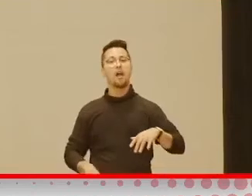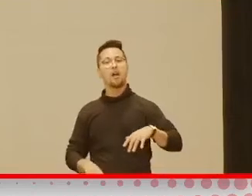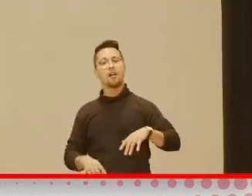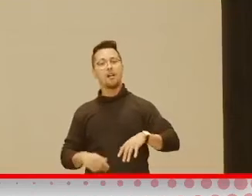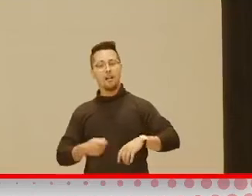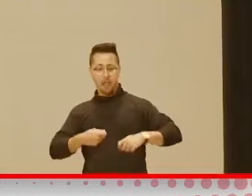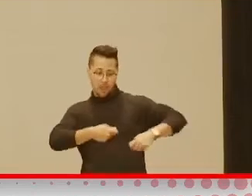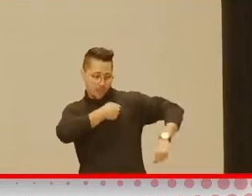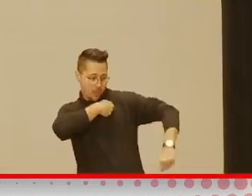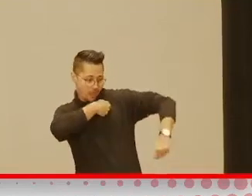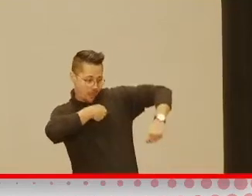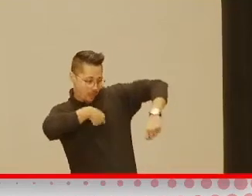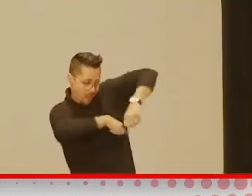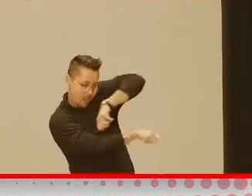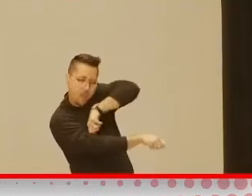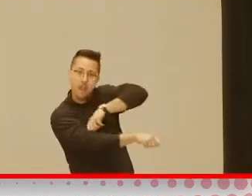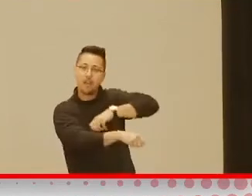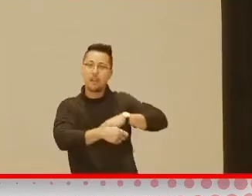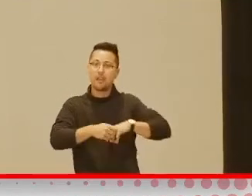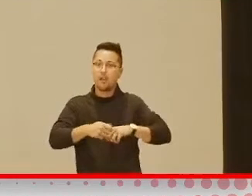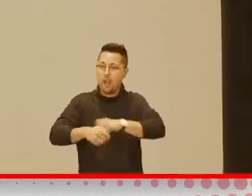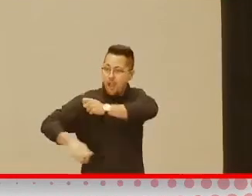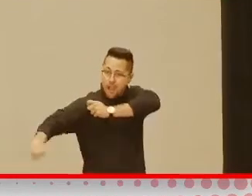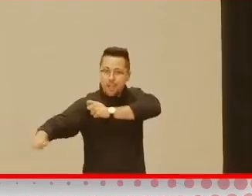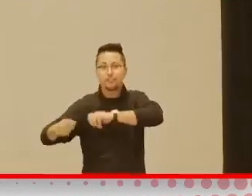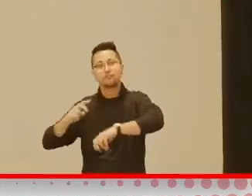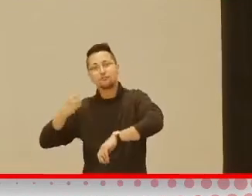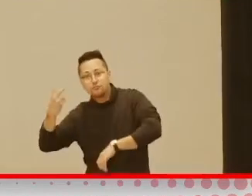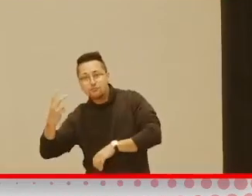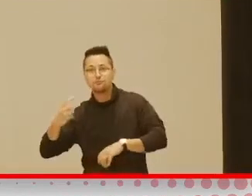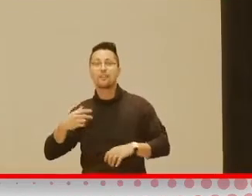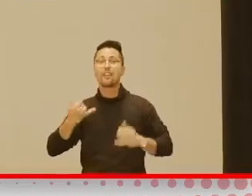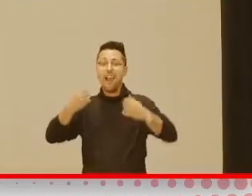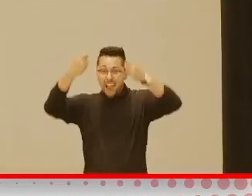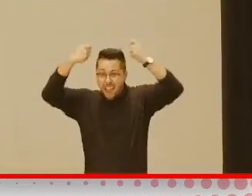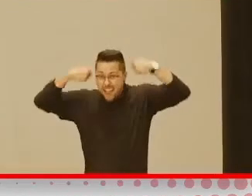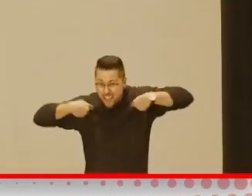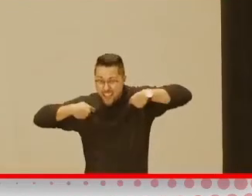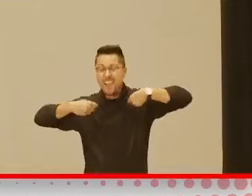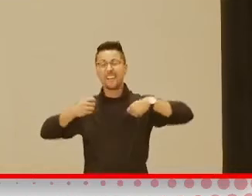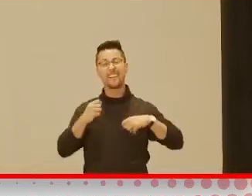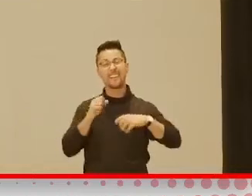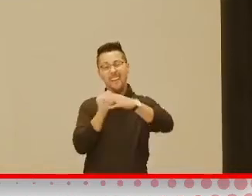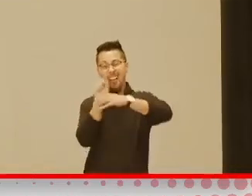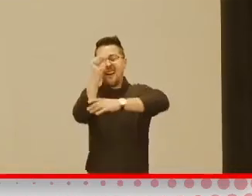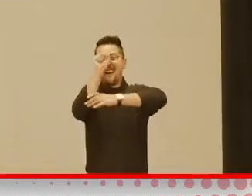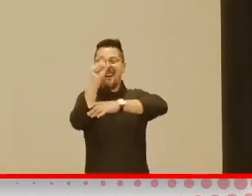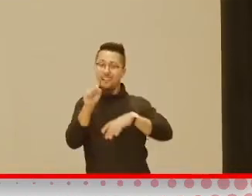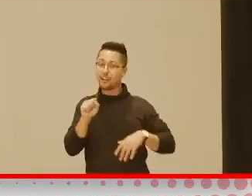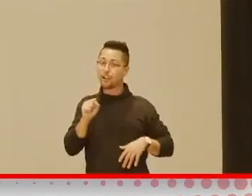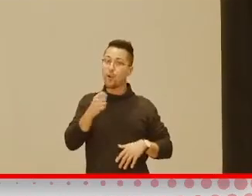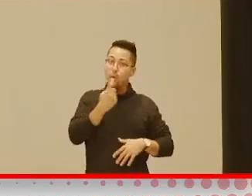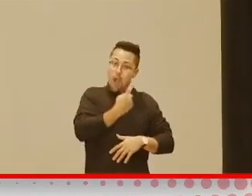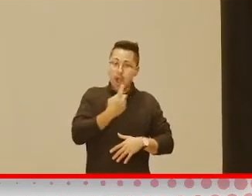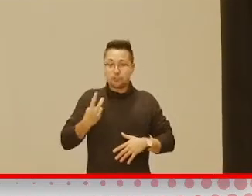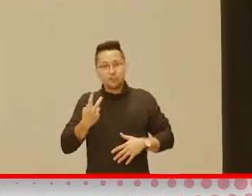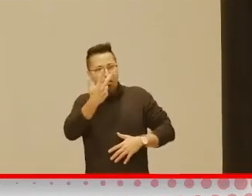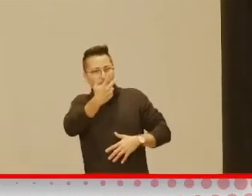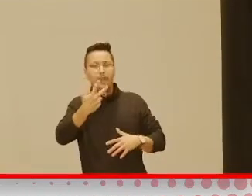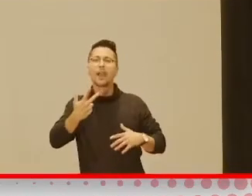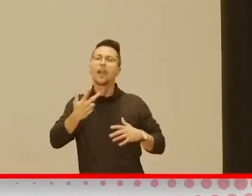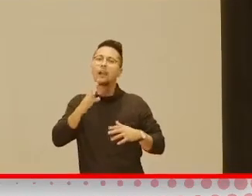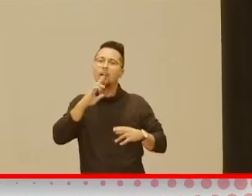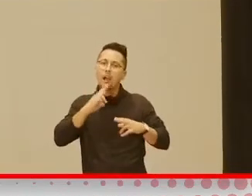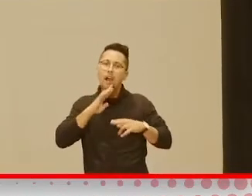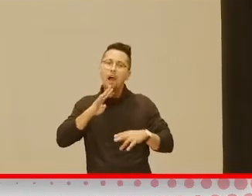arm in, now we're putting the other arm in, and we're going to put your head through and talking through as you're dressing them and helping